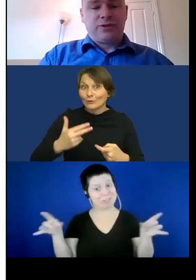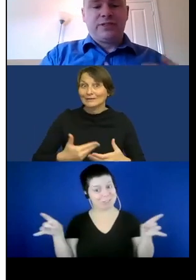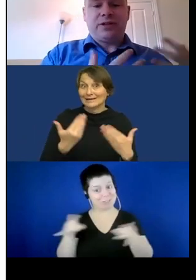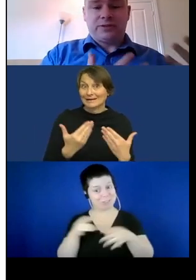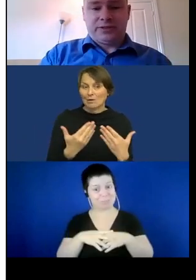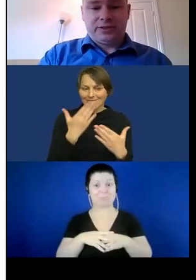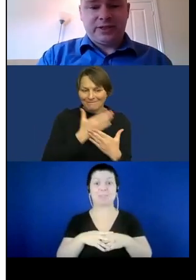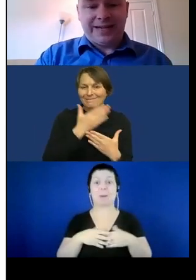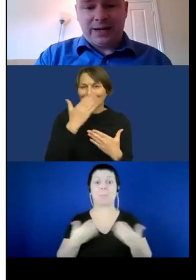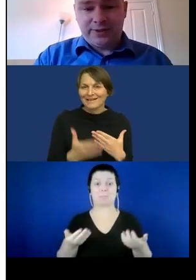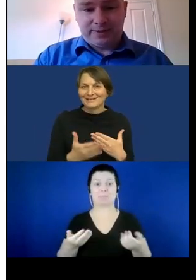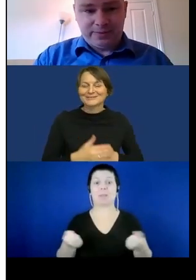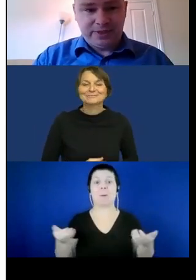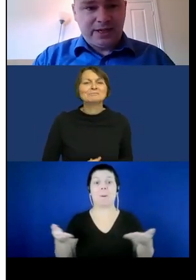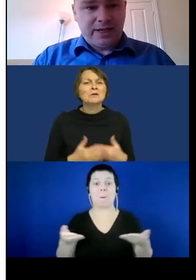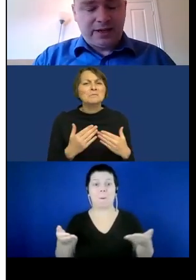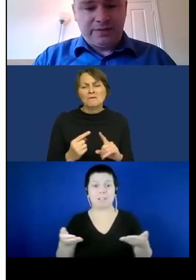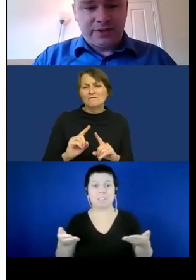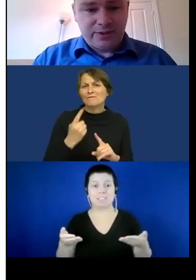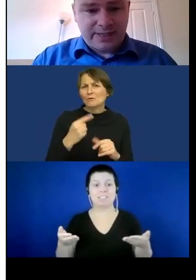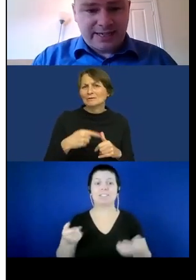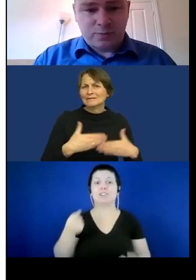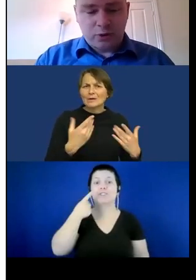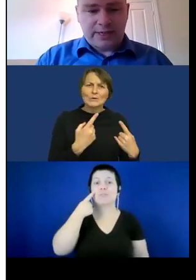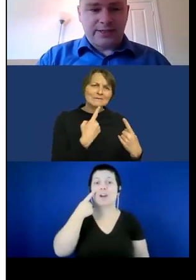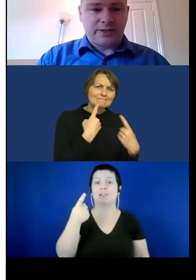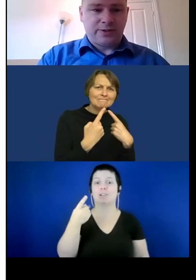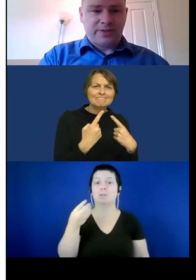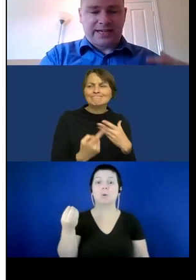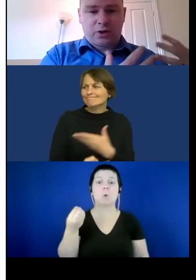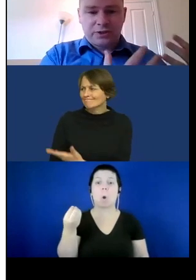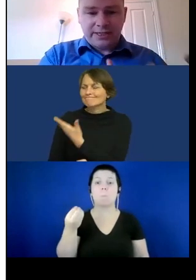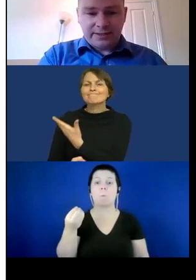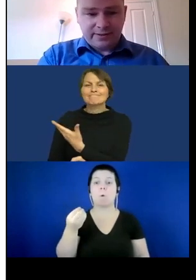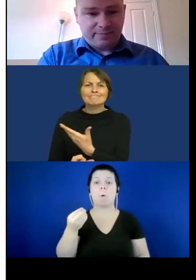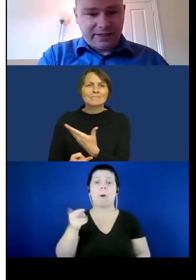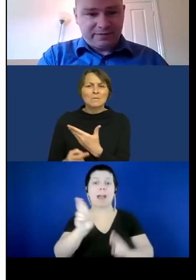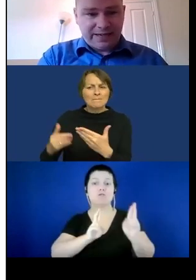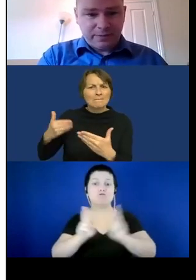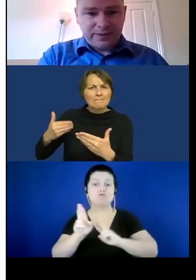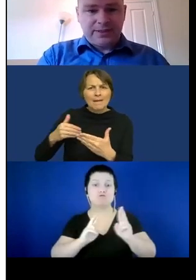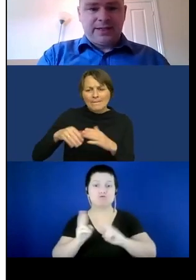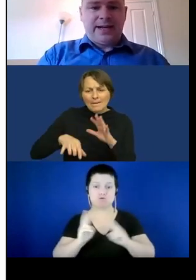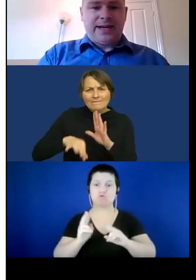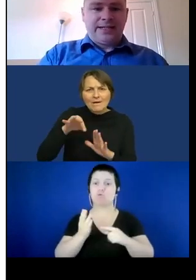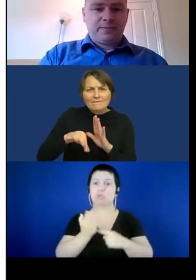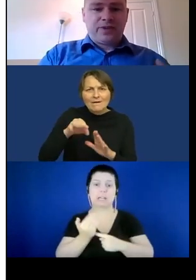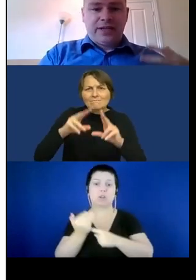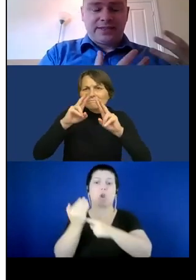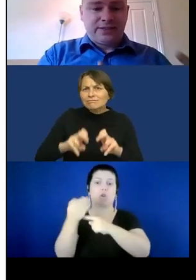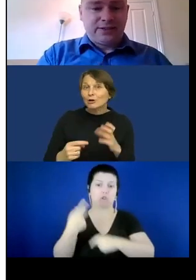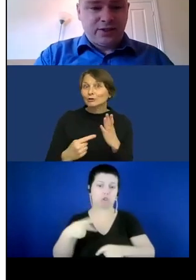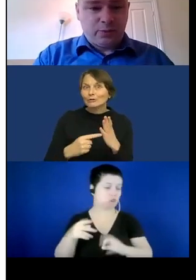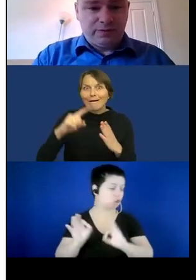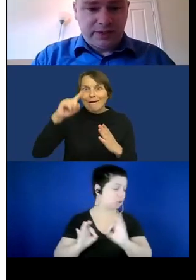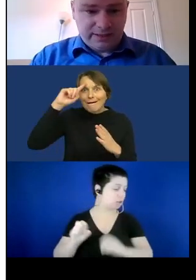about the results and outcomes of the suitcase project. So some of the technologies that have been developed and some of the